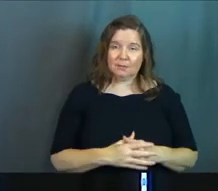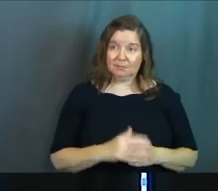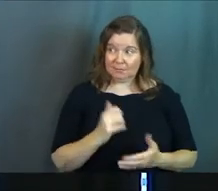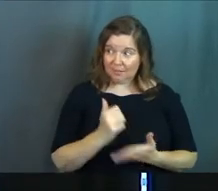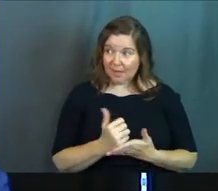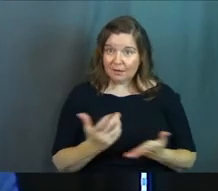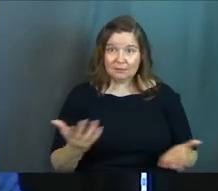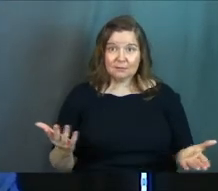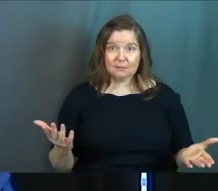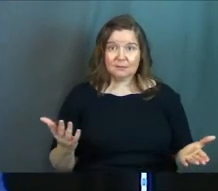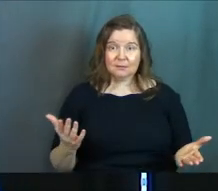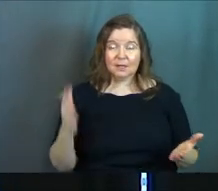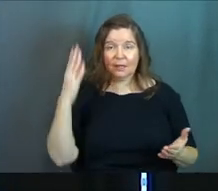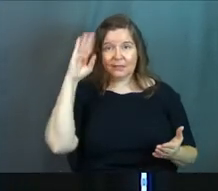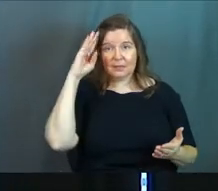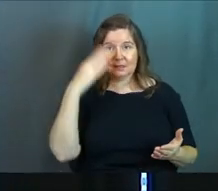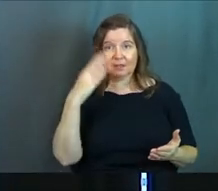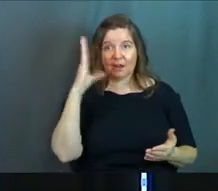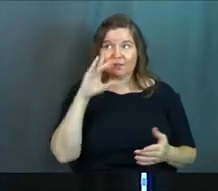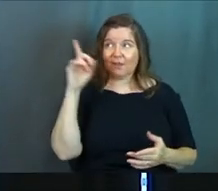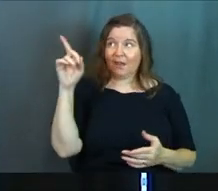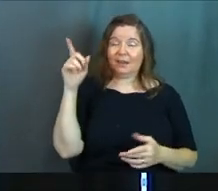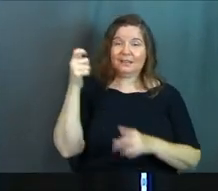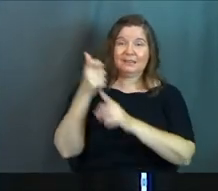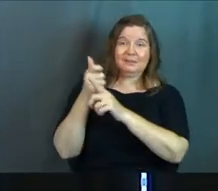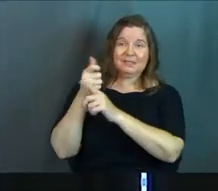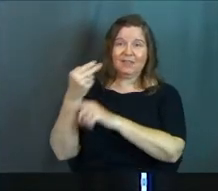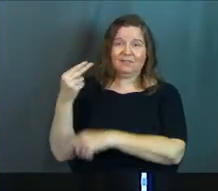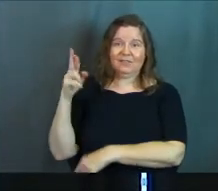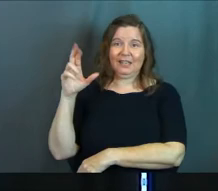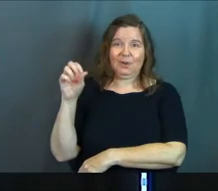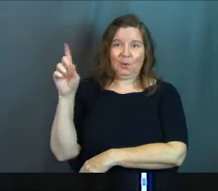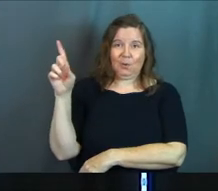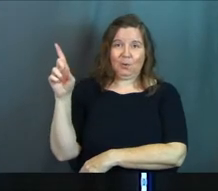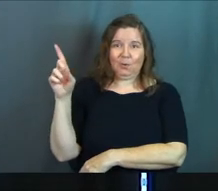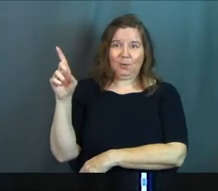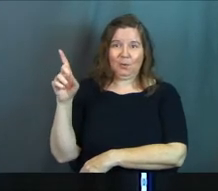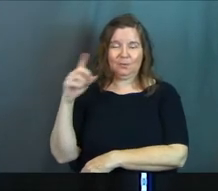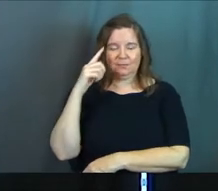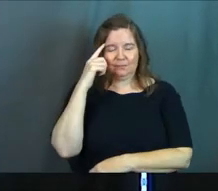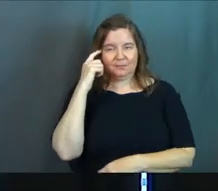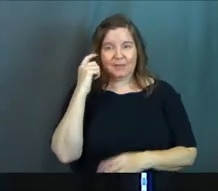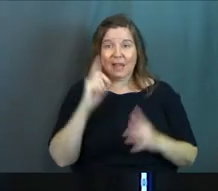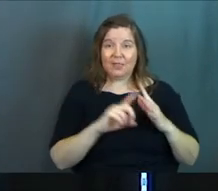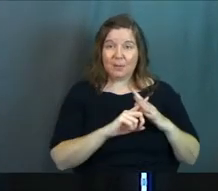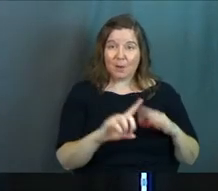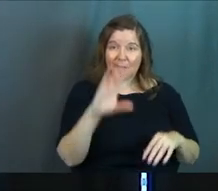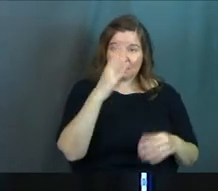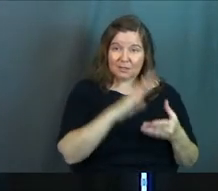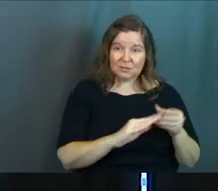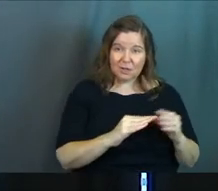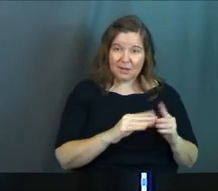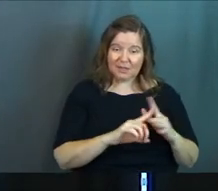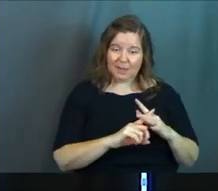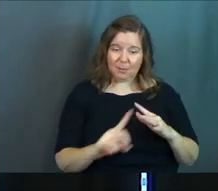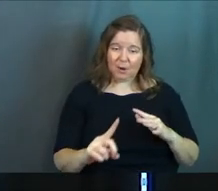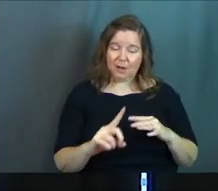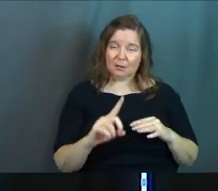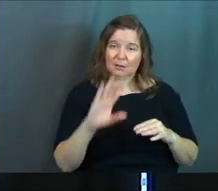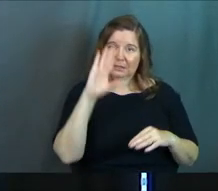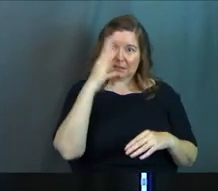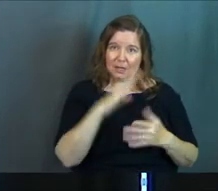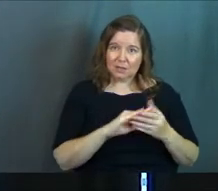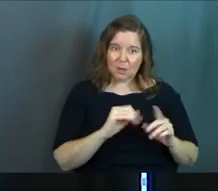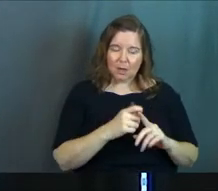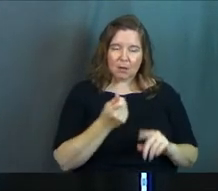Amen? The son of God's the hero. Gosh. And the prodigal son. Doesn't the prodigal son start to